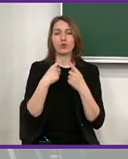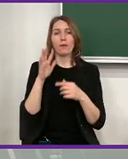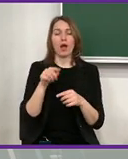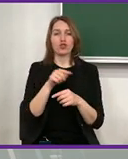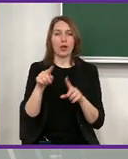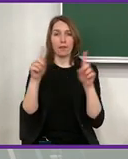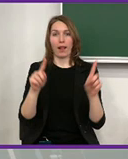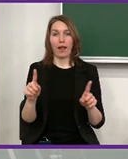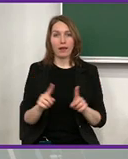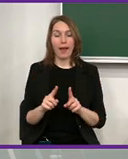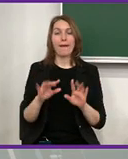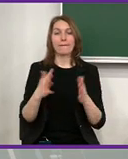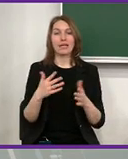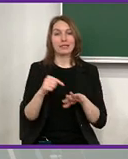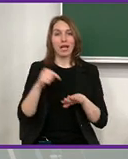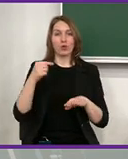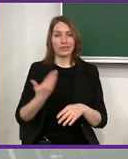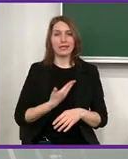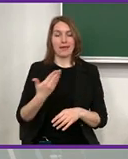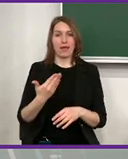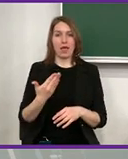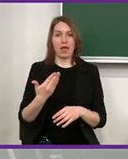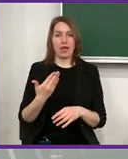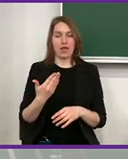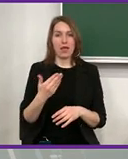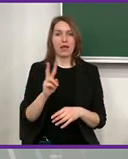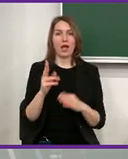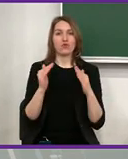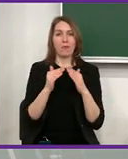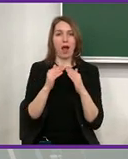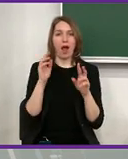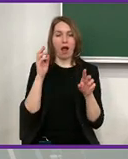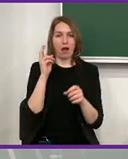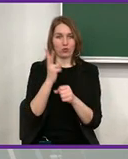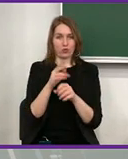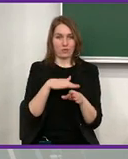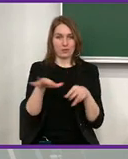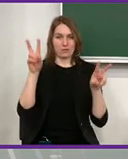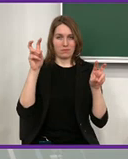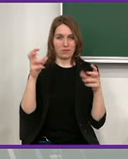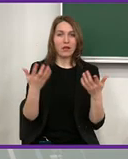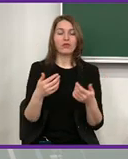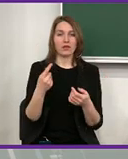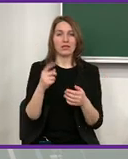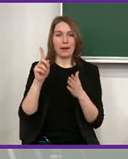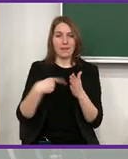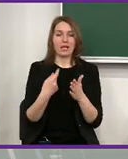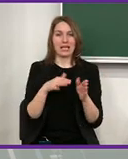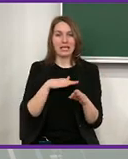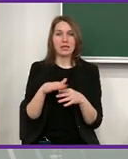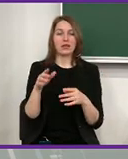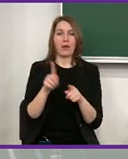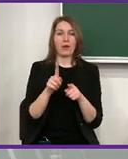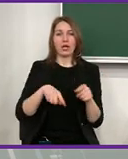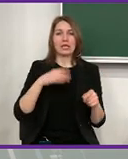they proposed that those companies that do the homework, those